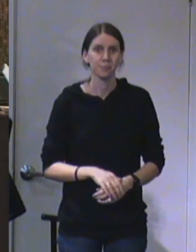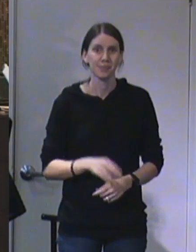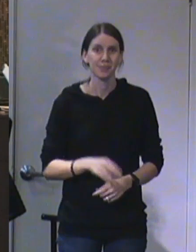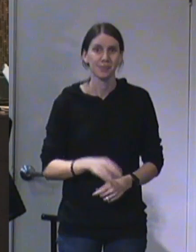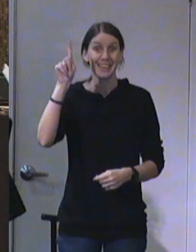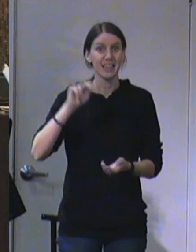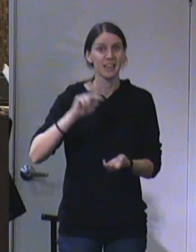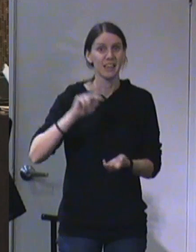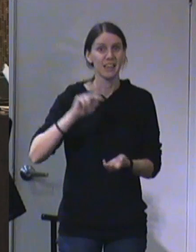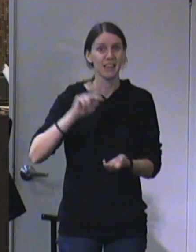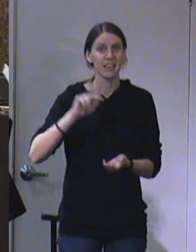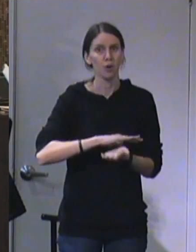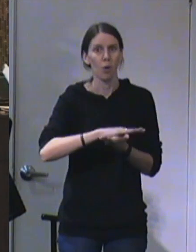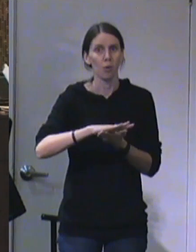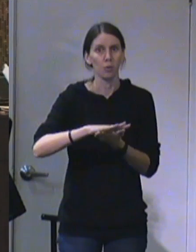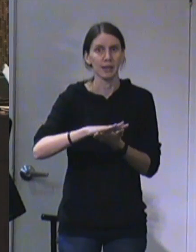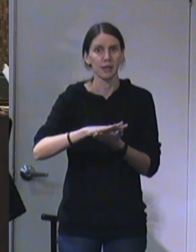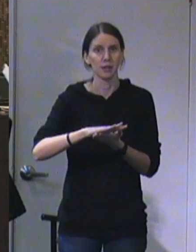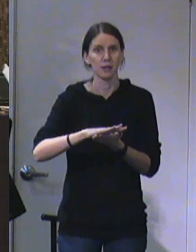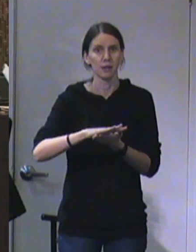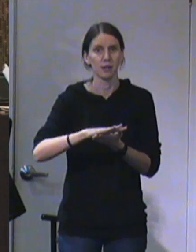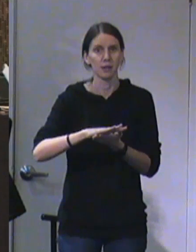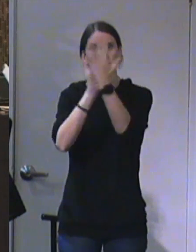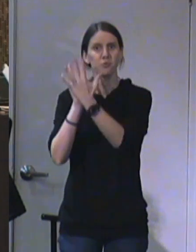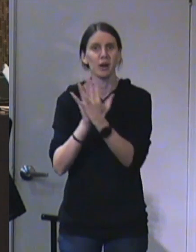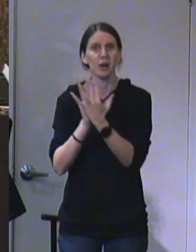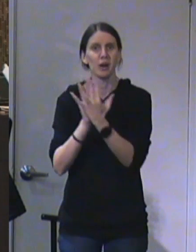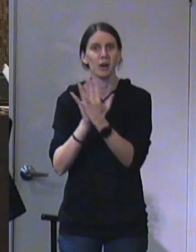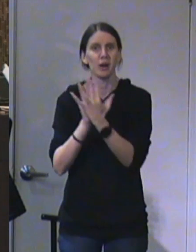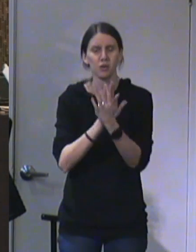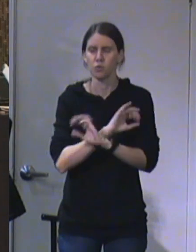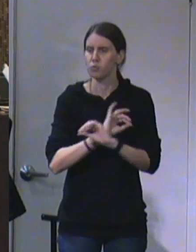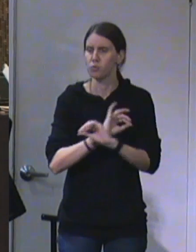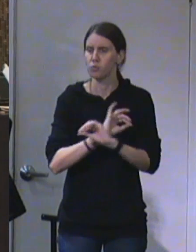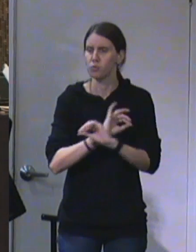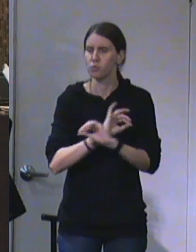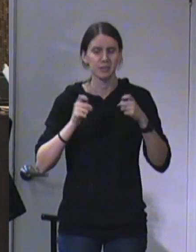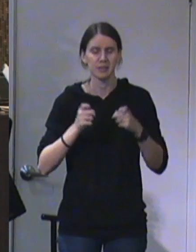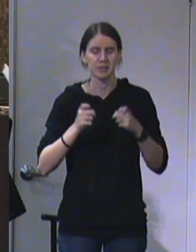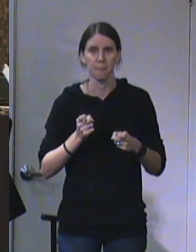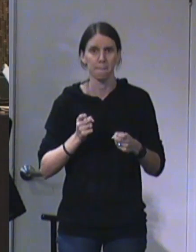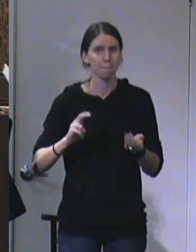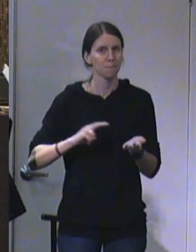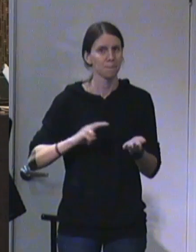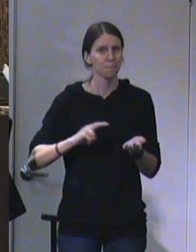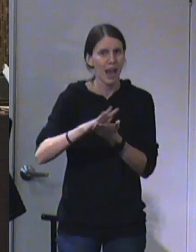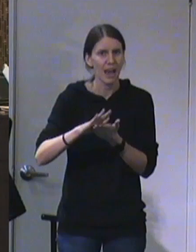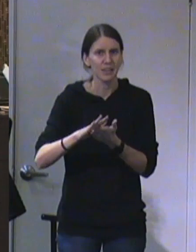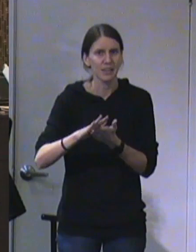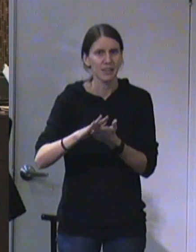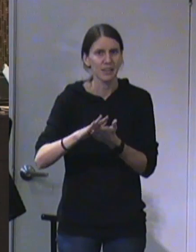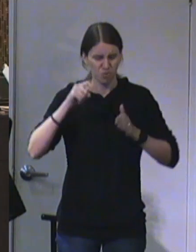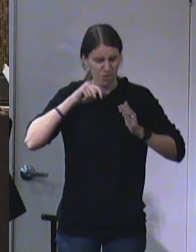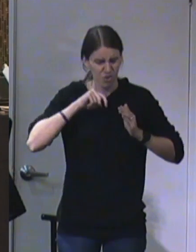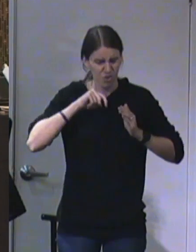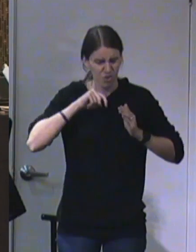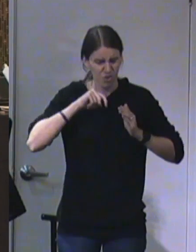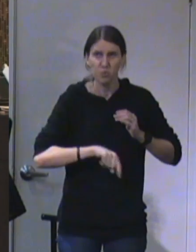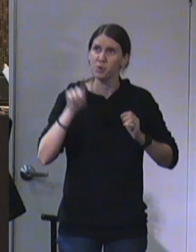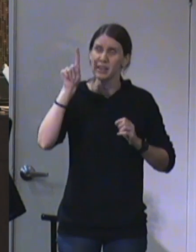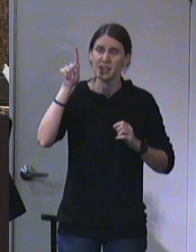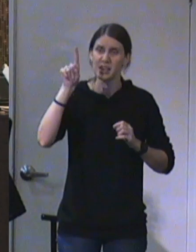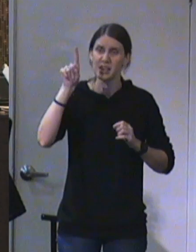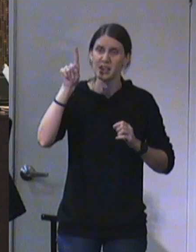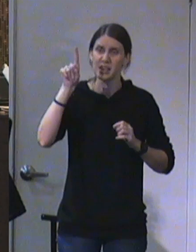He is holy in His presence there. He is sinless. He is holy in the essence of His being. There is